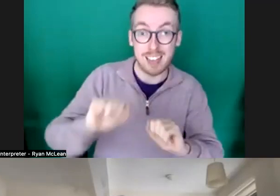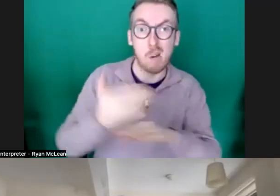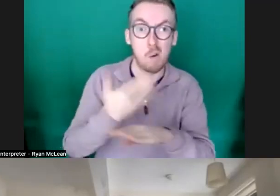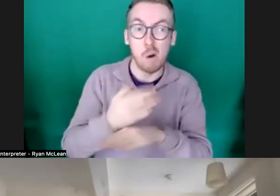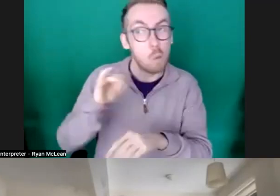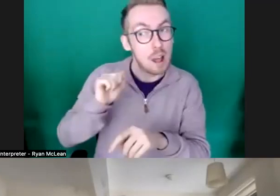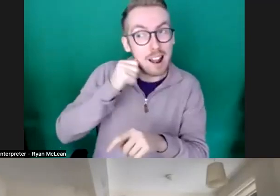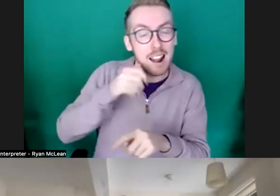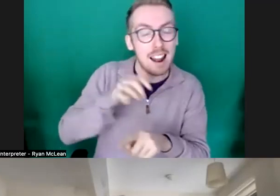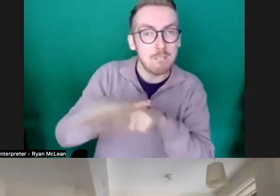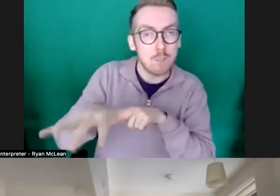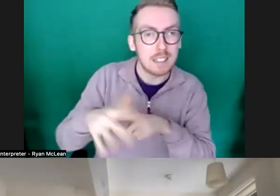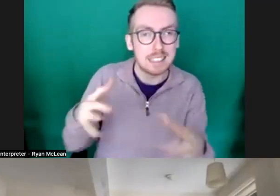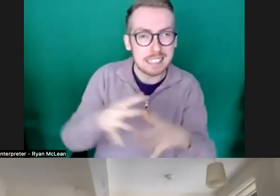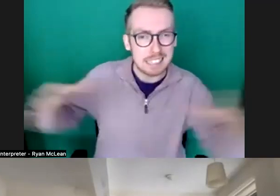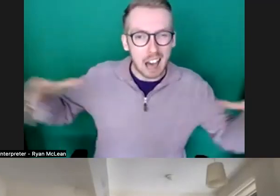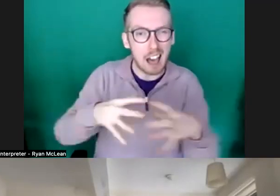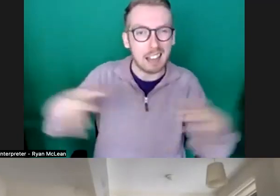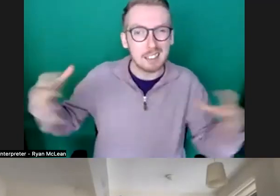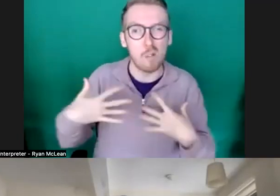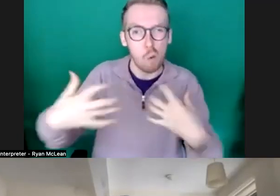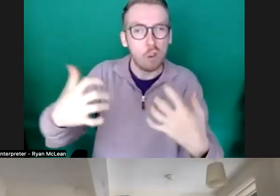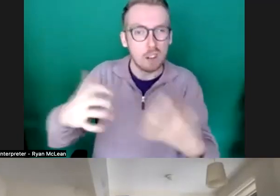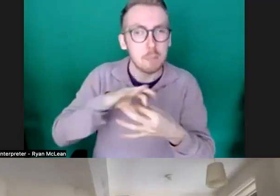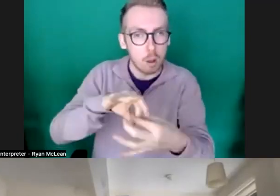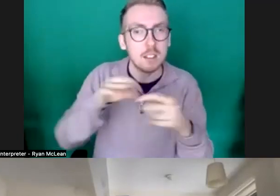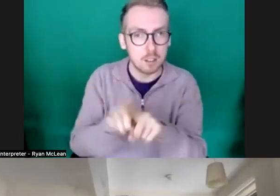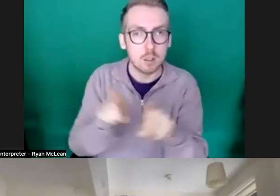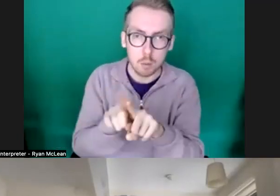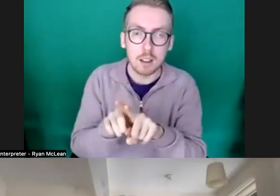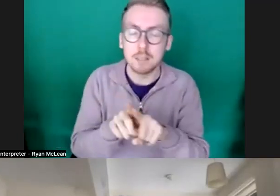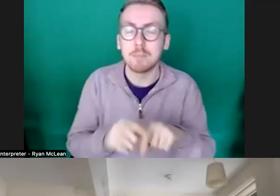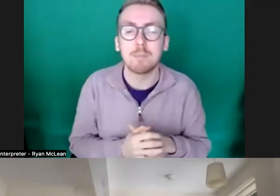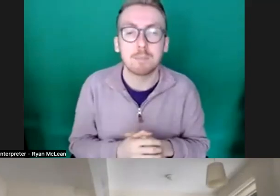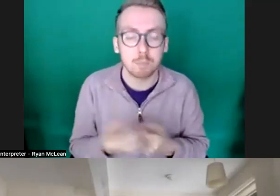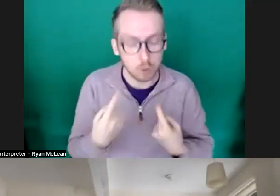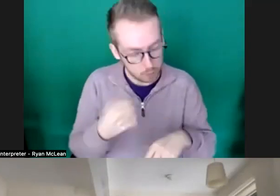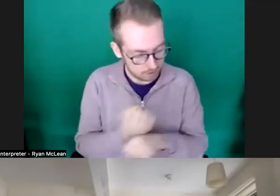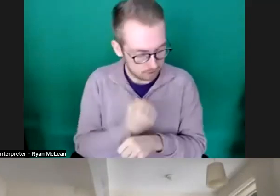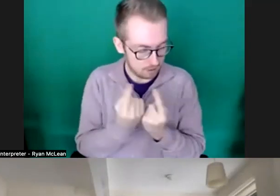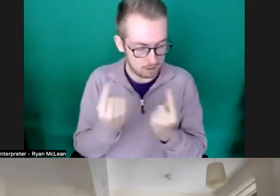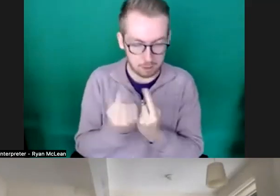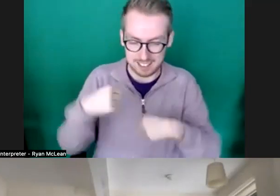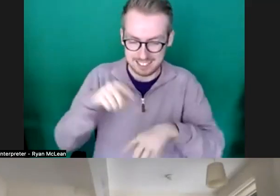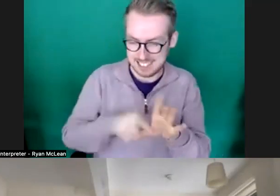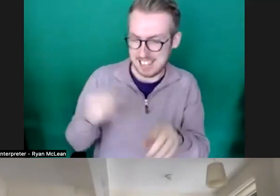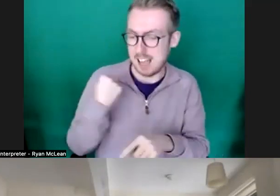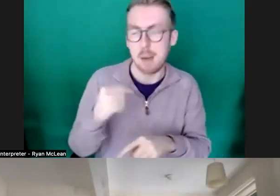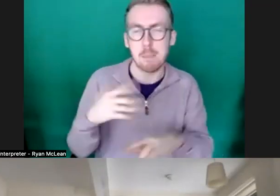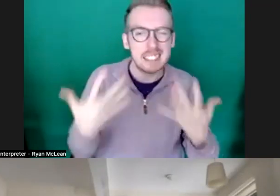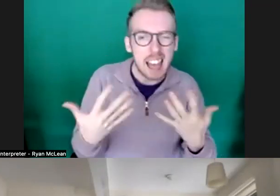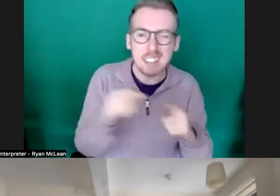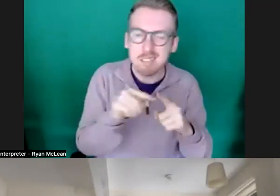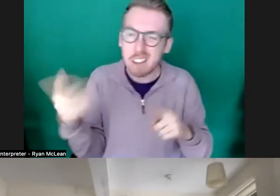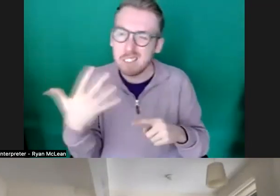participation and stuff because we did something this year and it was about 10 15 people taking part